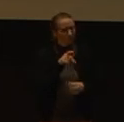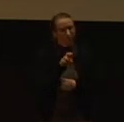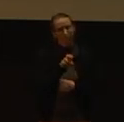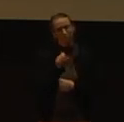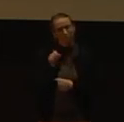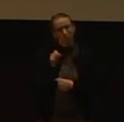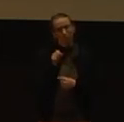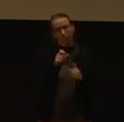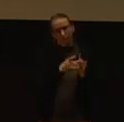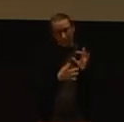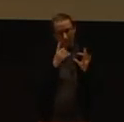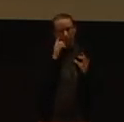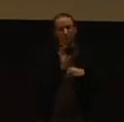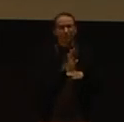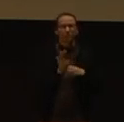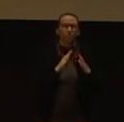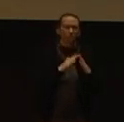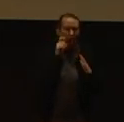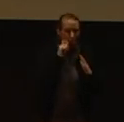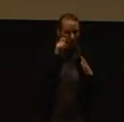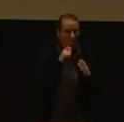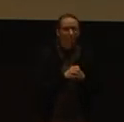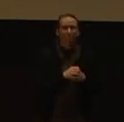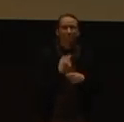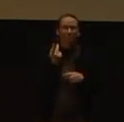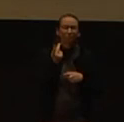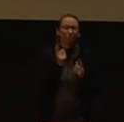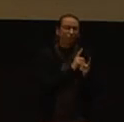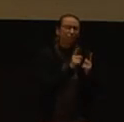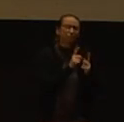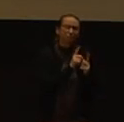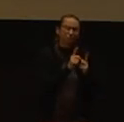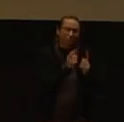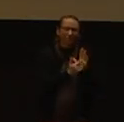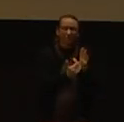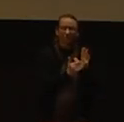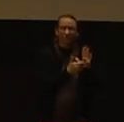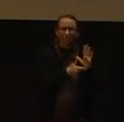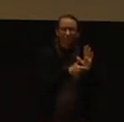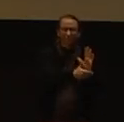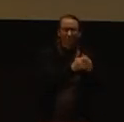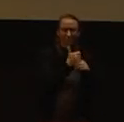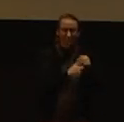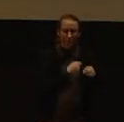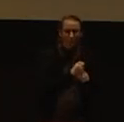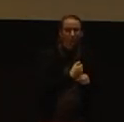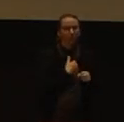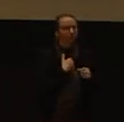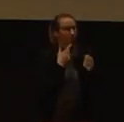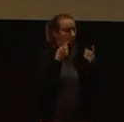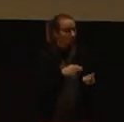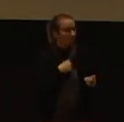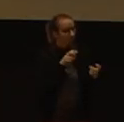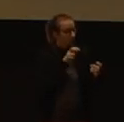in downtown Akron. Our paths had us weaving in and out of each other's lives through several, several times throughout those 10 years, but we found ourselves in